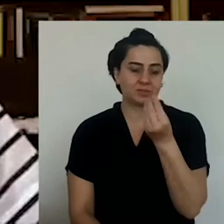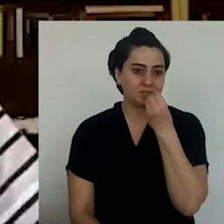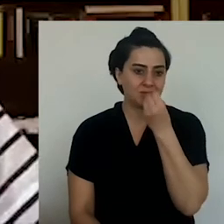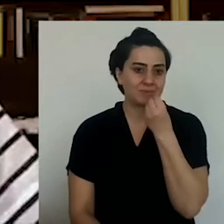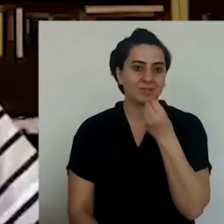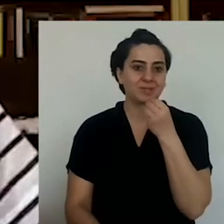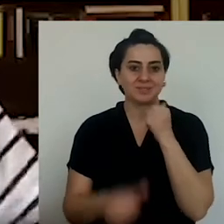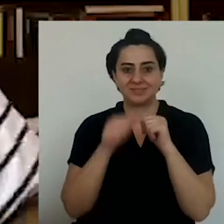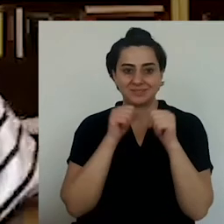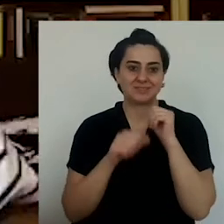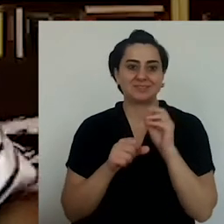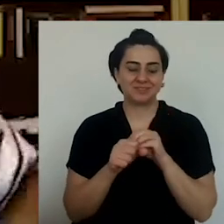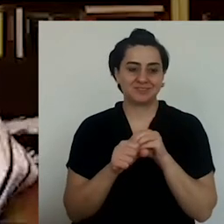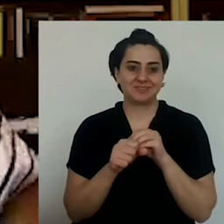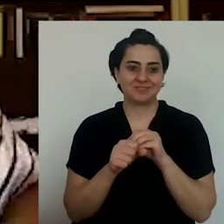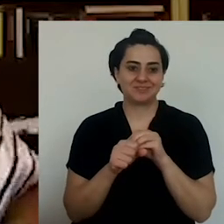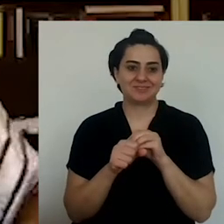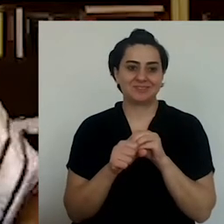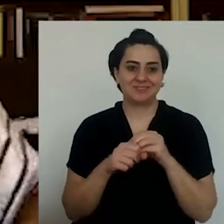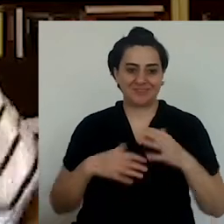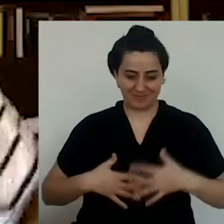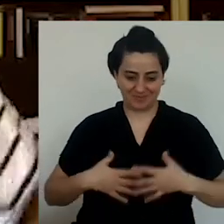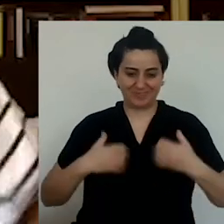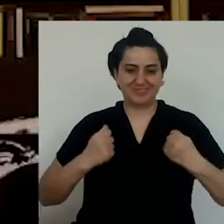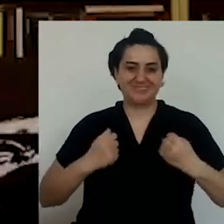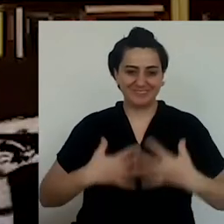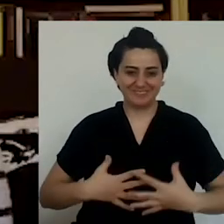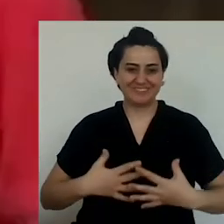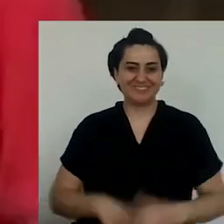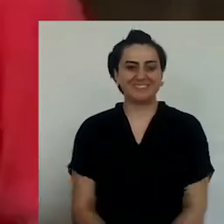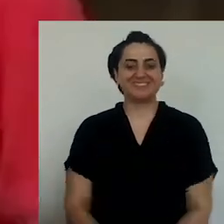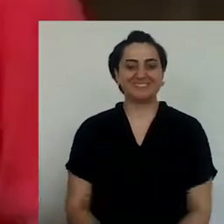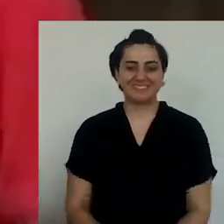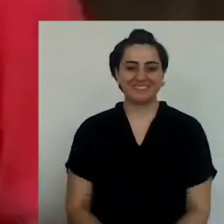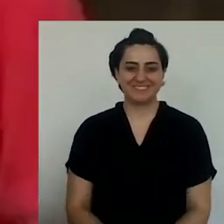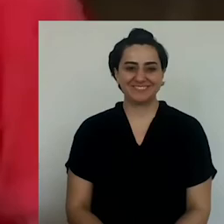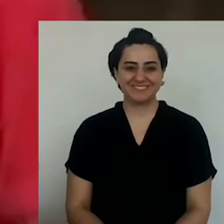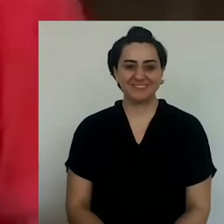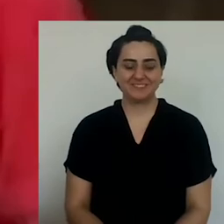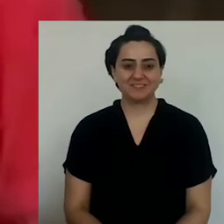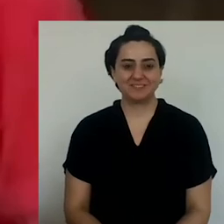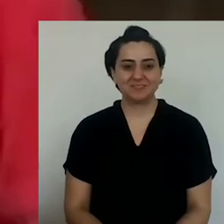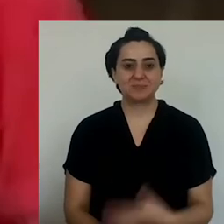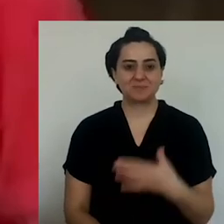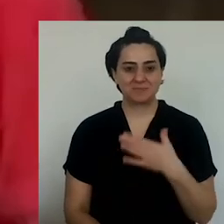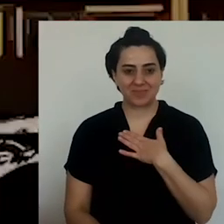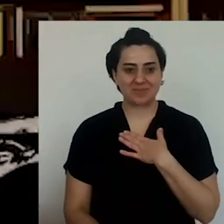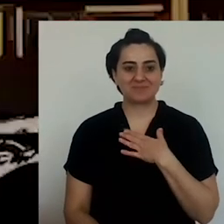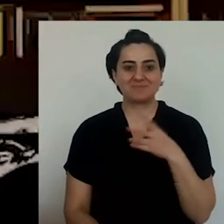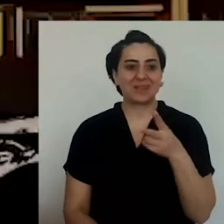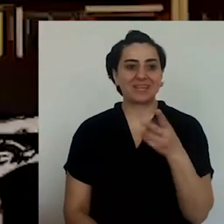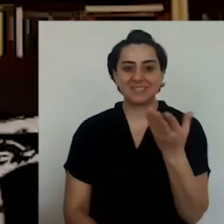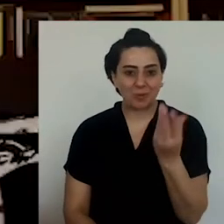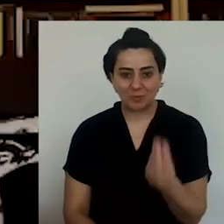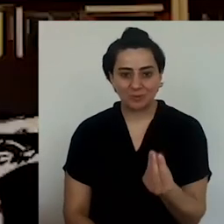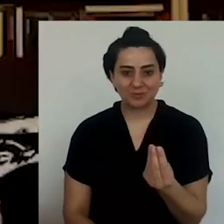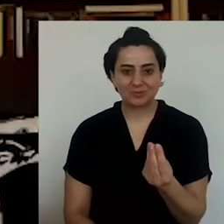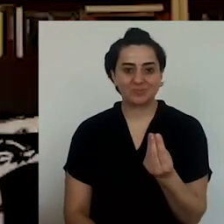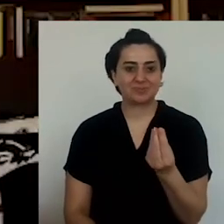can occur. I mean, I'm not always saying that